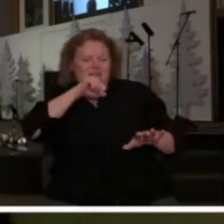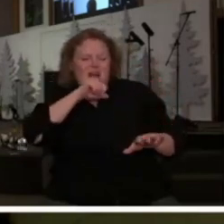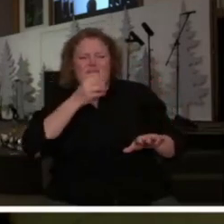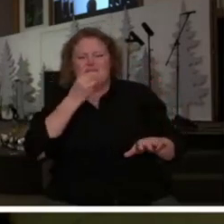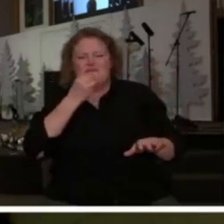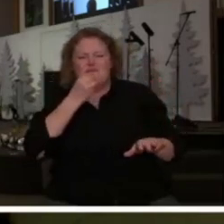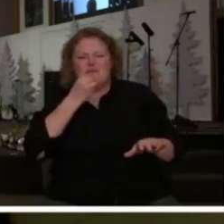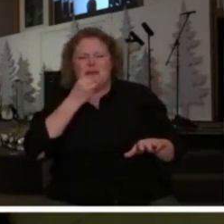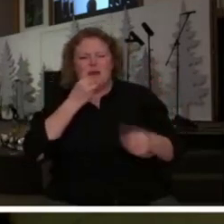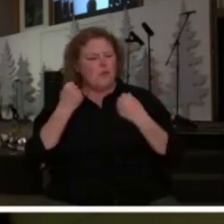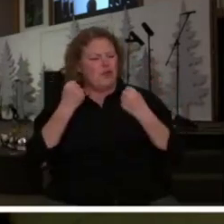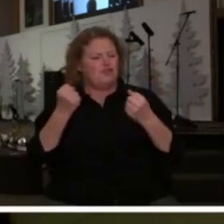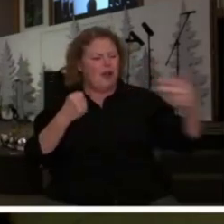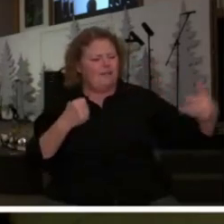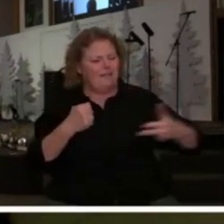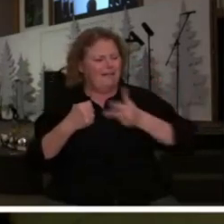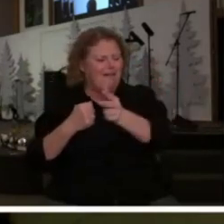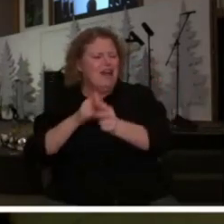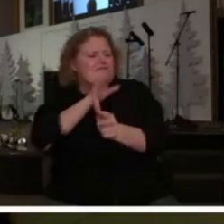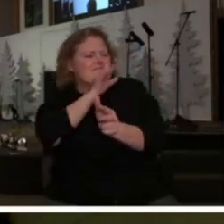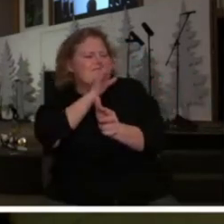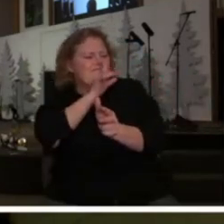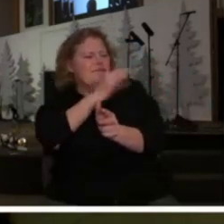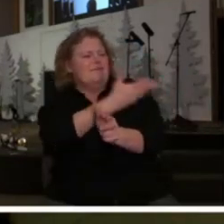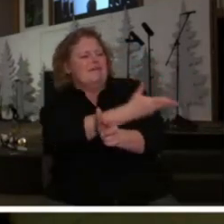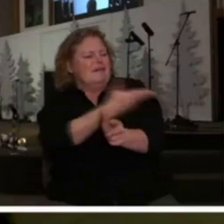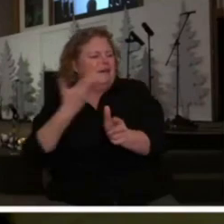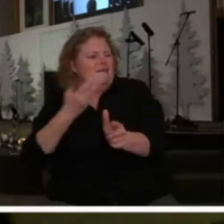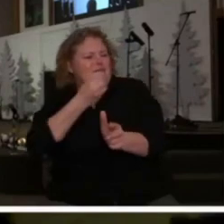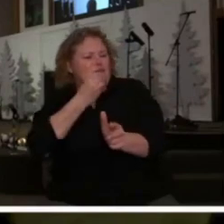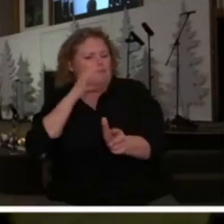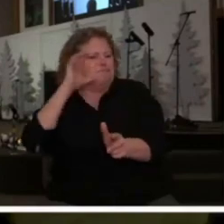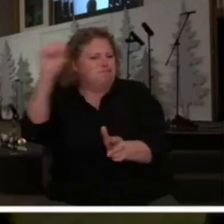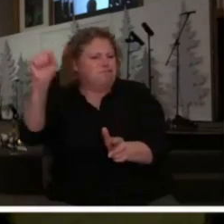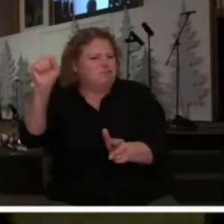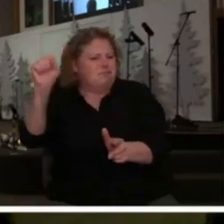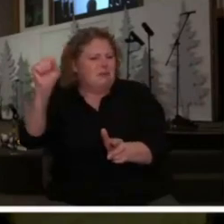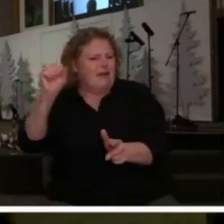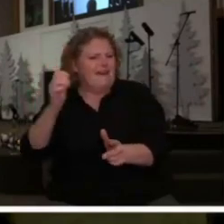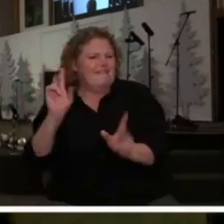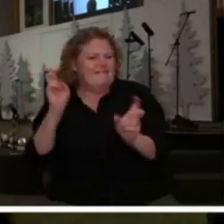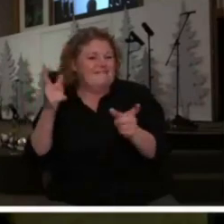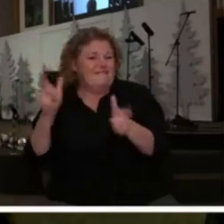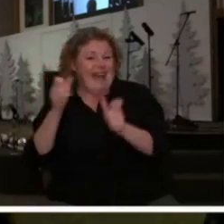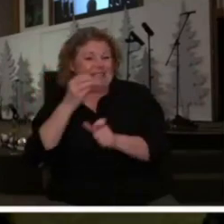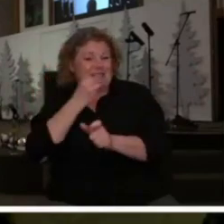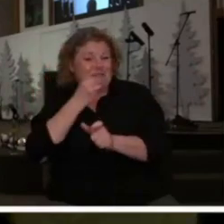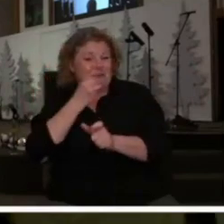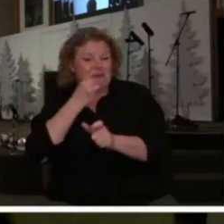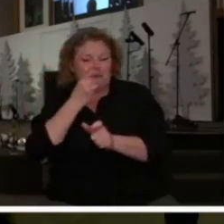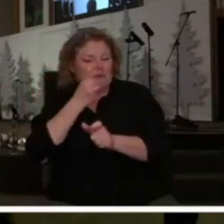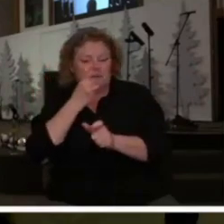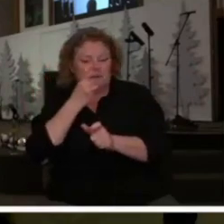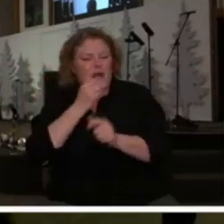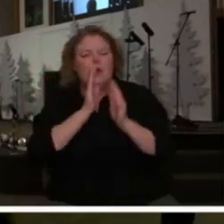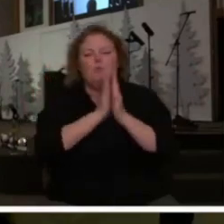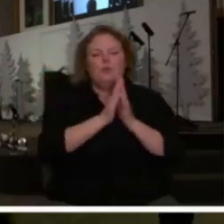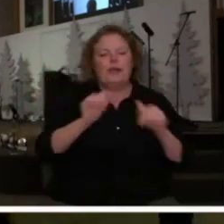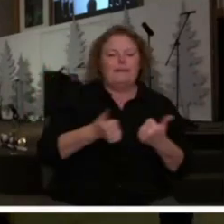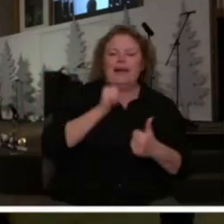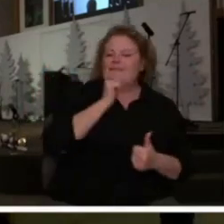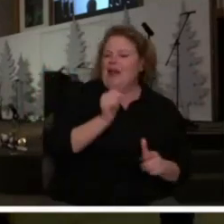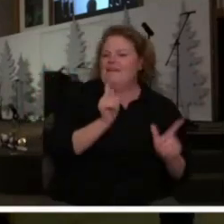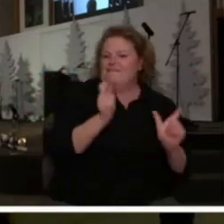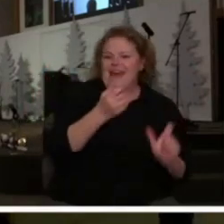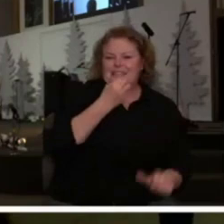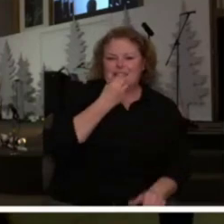what I want we need to recognize that there are still some things in prayer that only come through prayer and fasting and a consistent prayer life built up over time